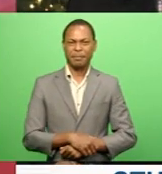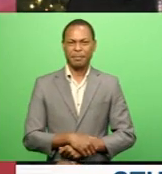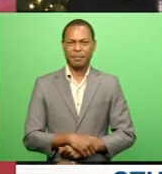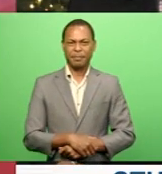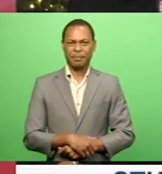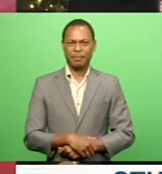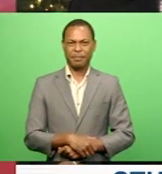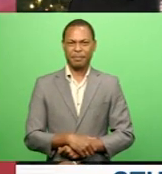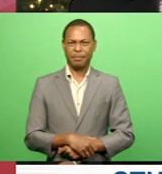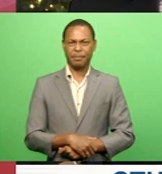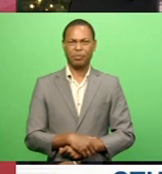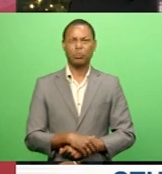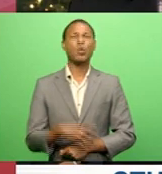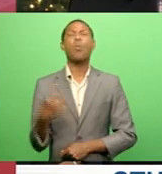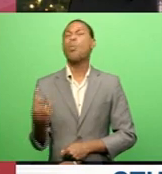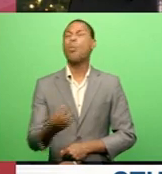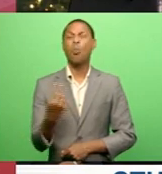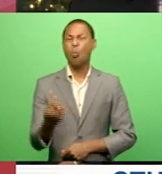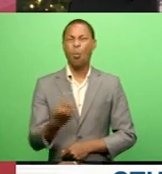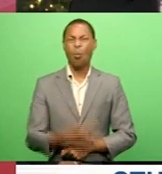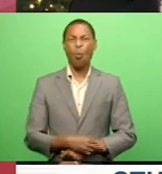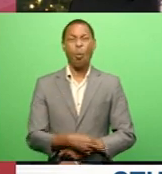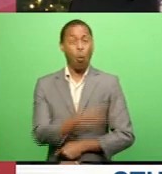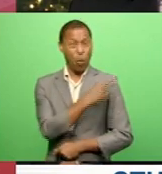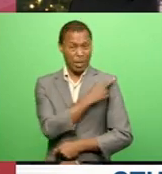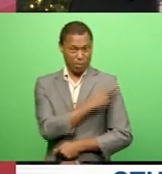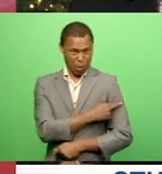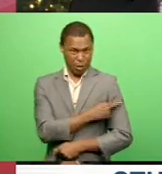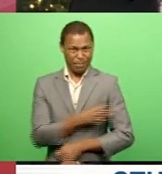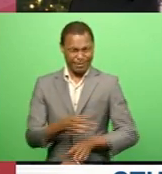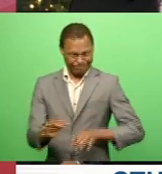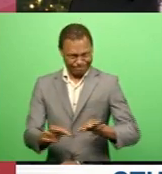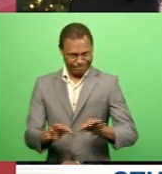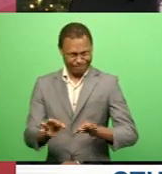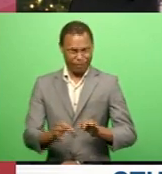Lina, who will be responsible for drafting the revised bill?